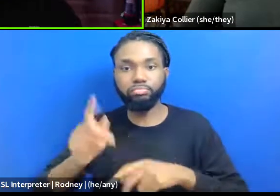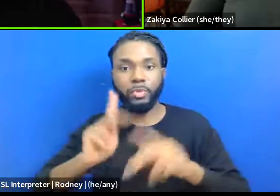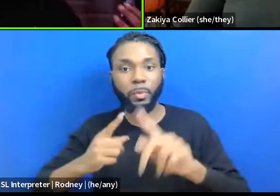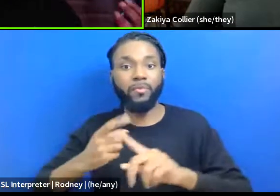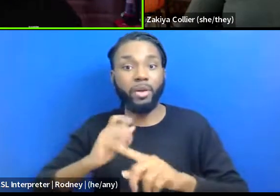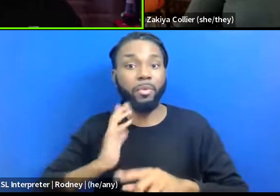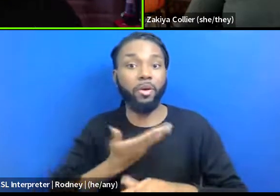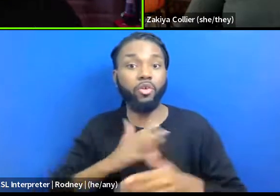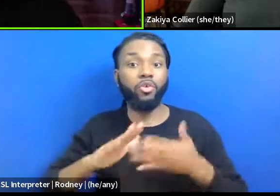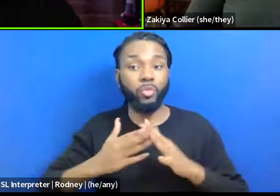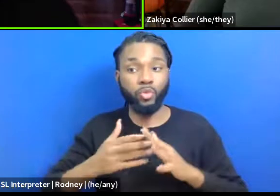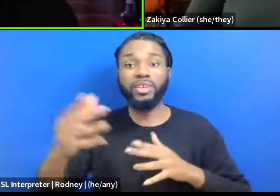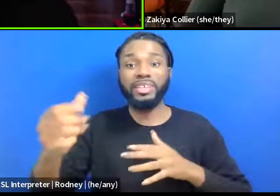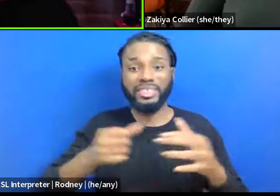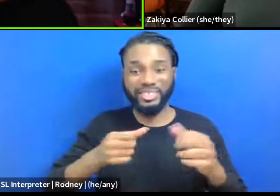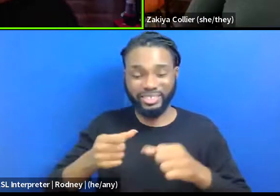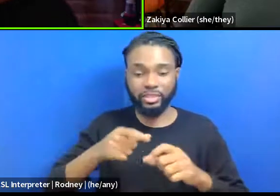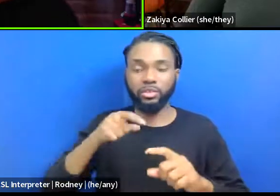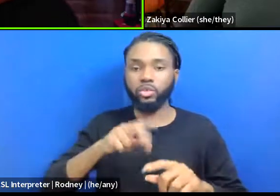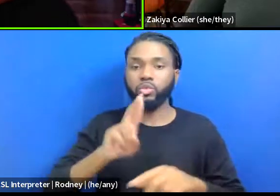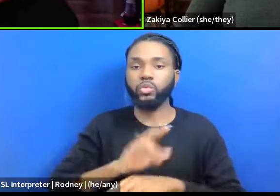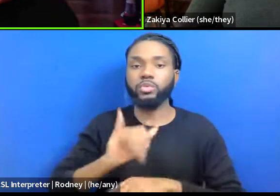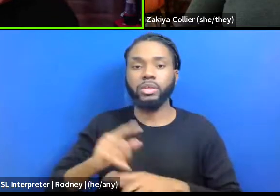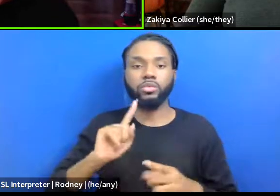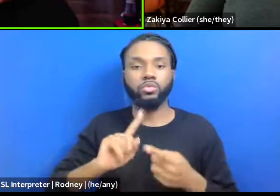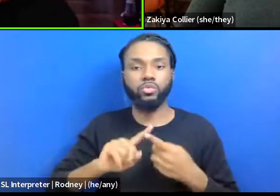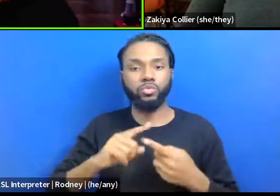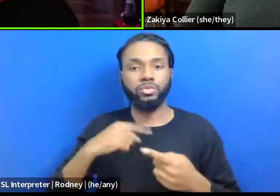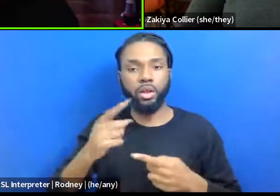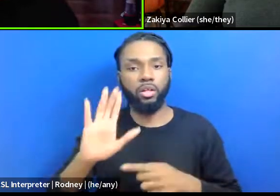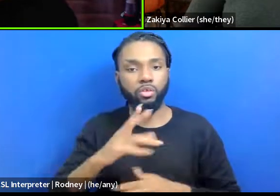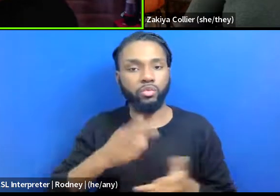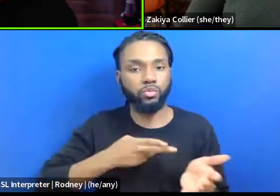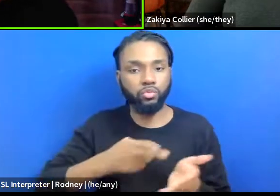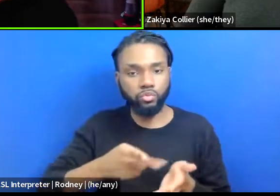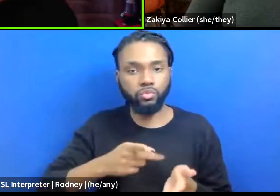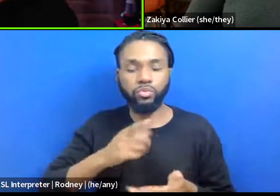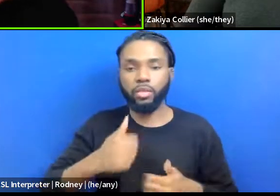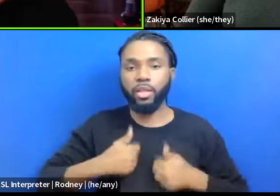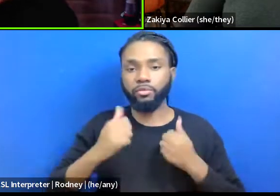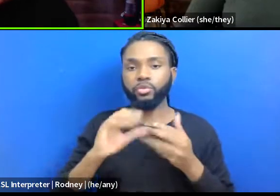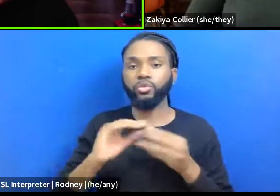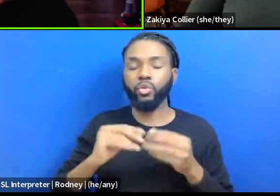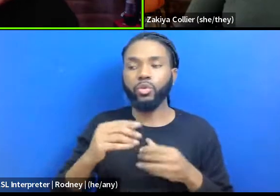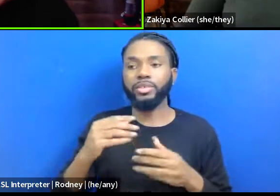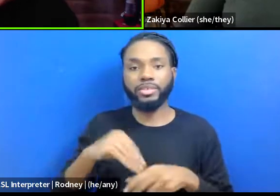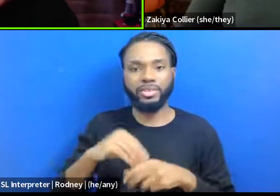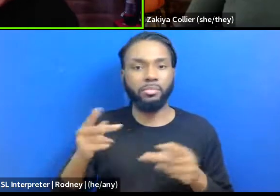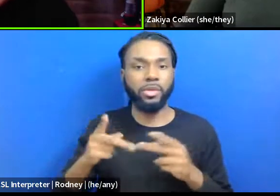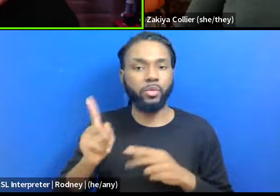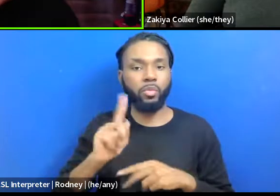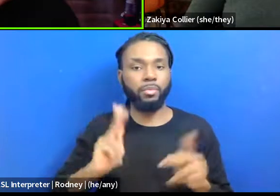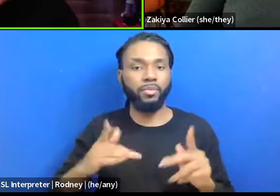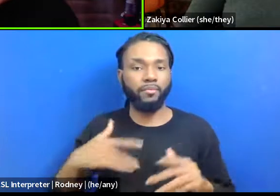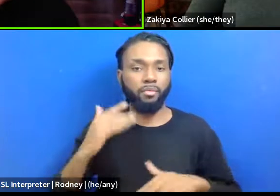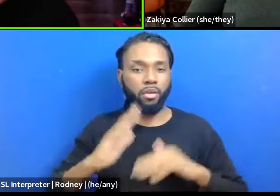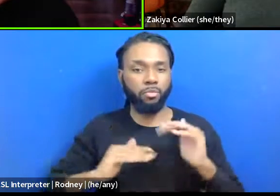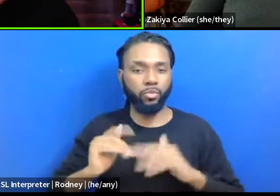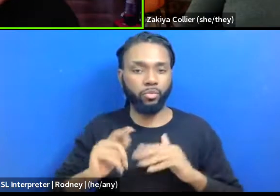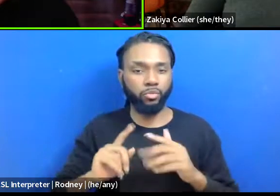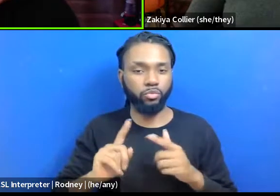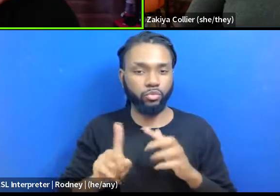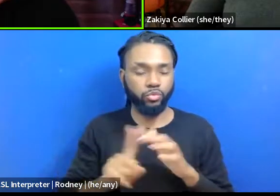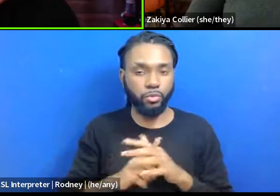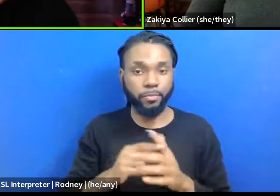installation to bring their true life stories into a space where people could feel comfortable showing up. And, um,